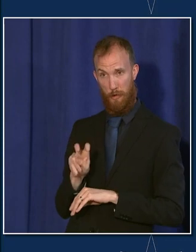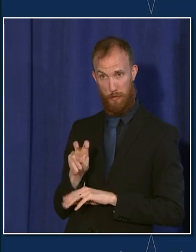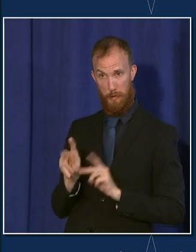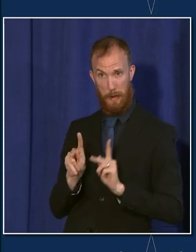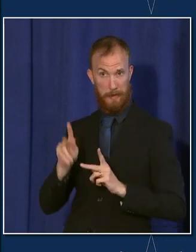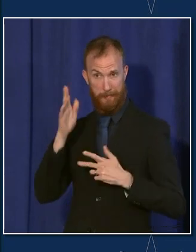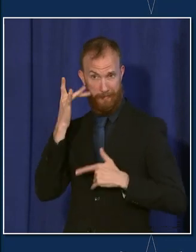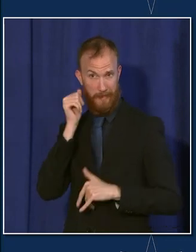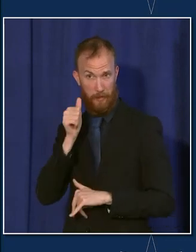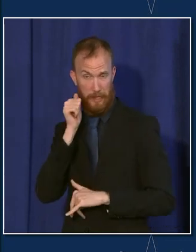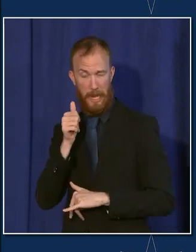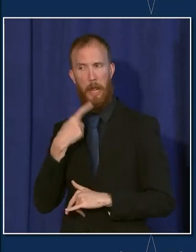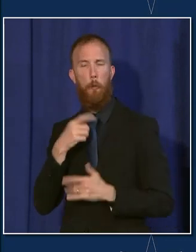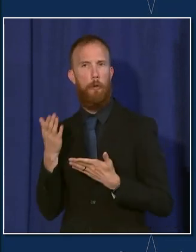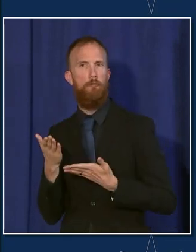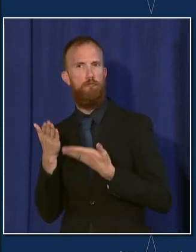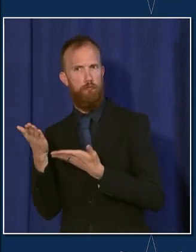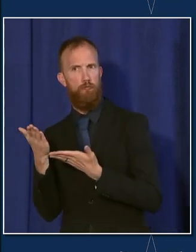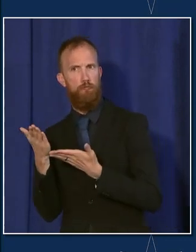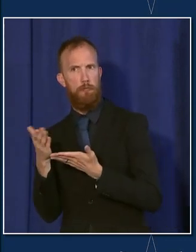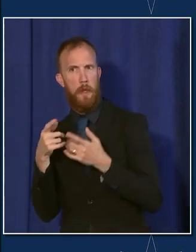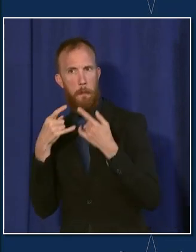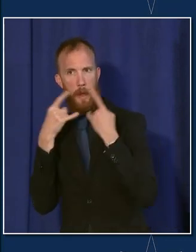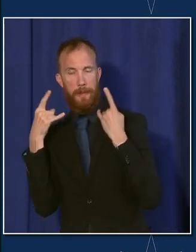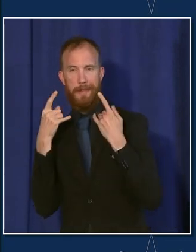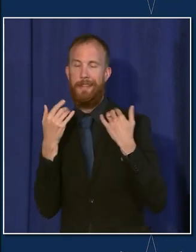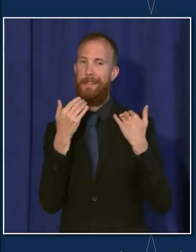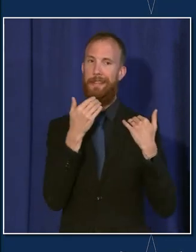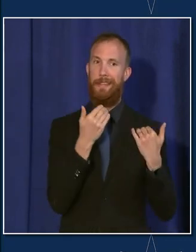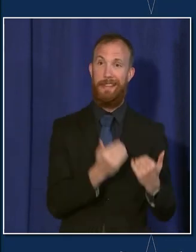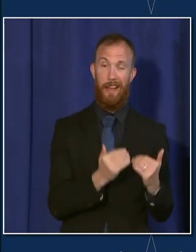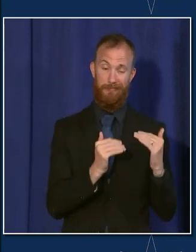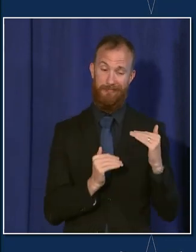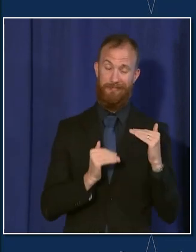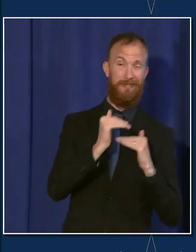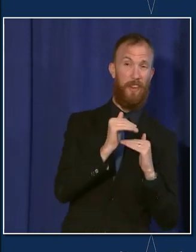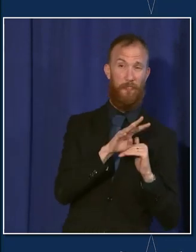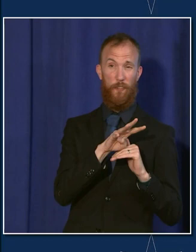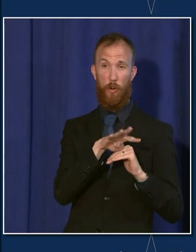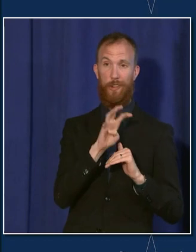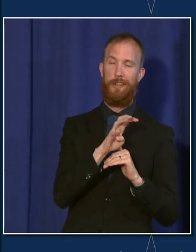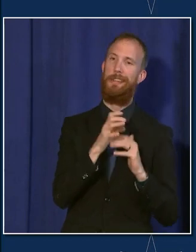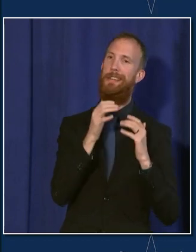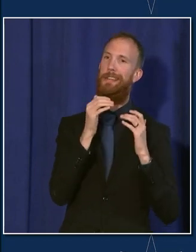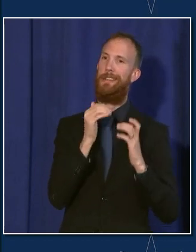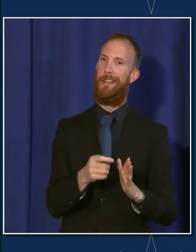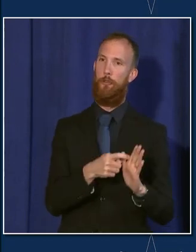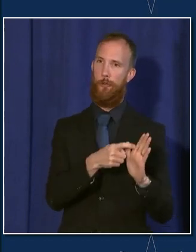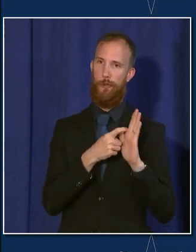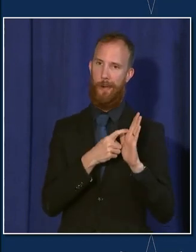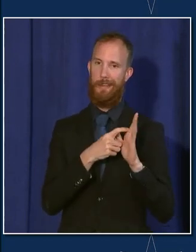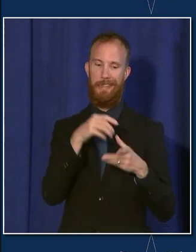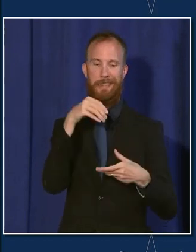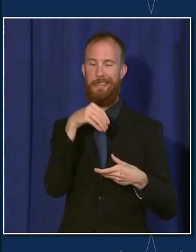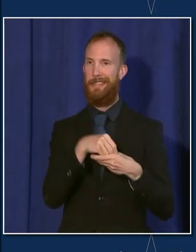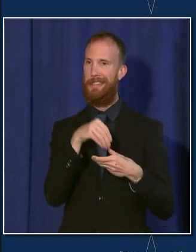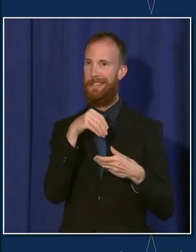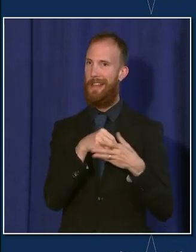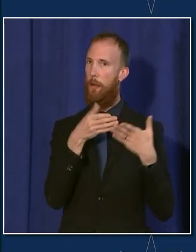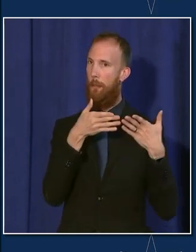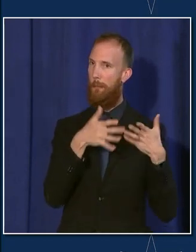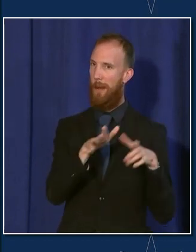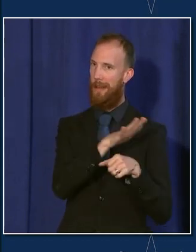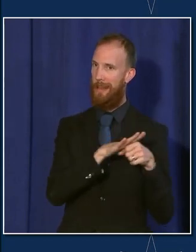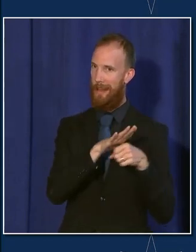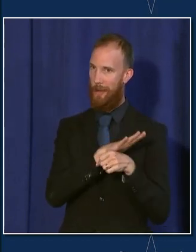we were recommending masks. And now, as we've crossed 400, masks are now required in indoor public settings in Chicago